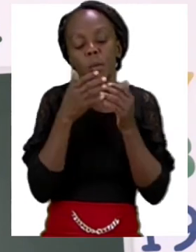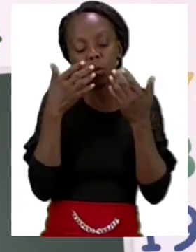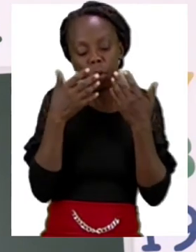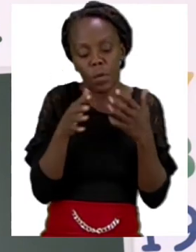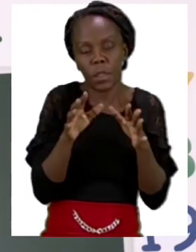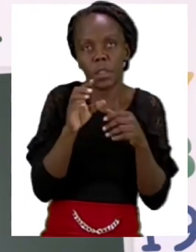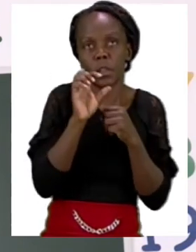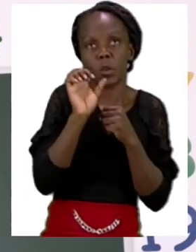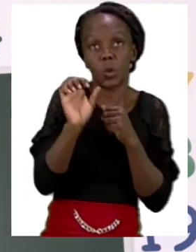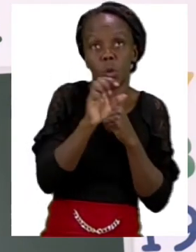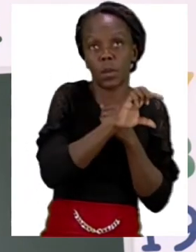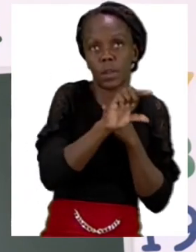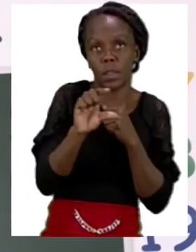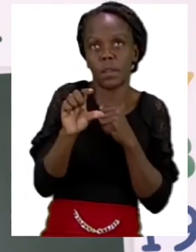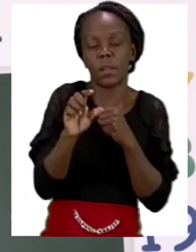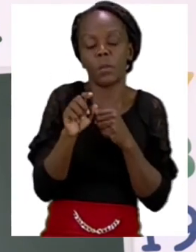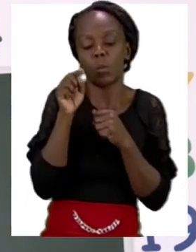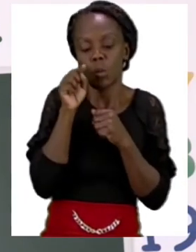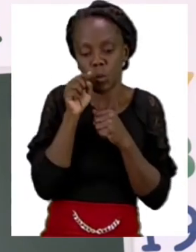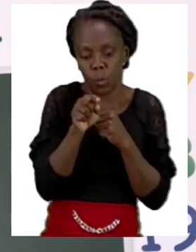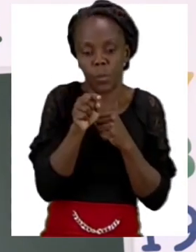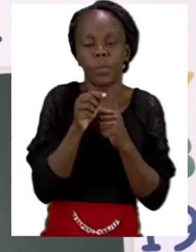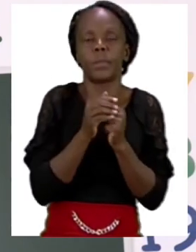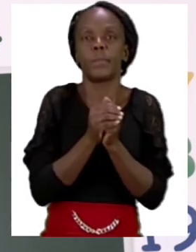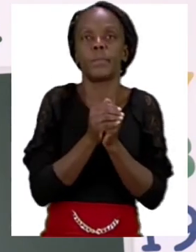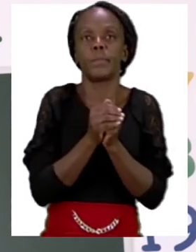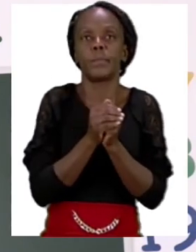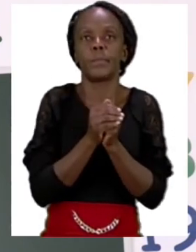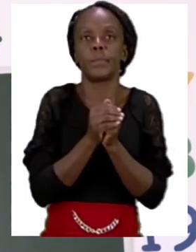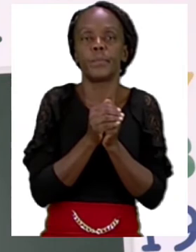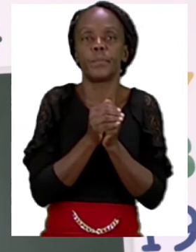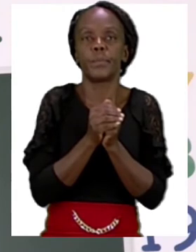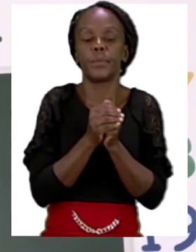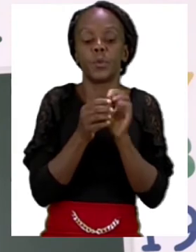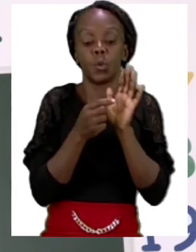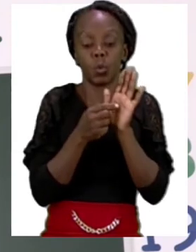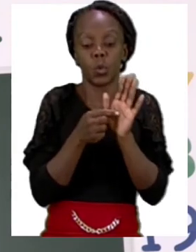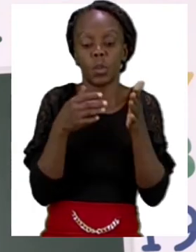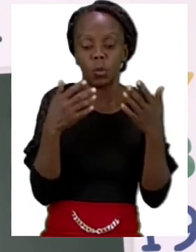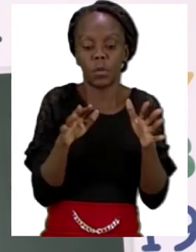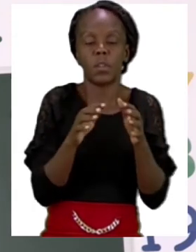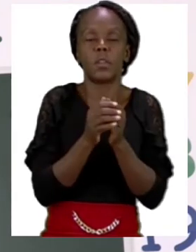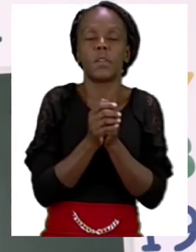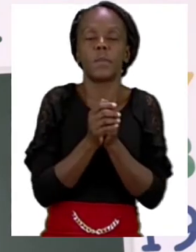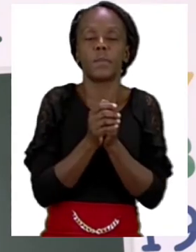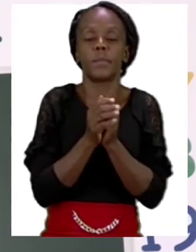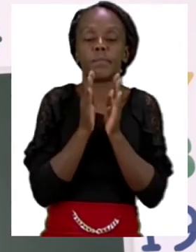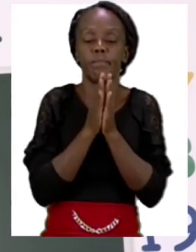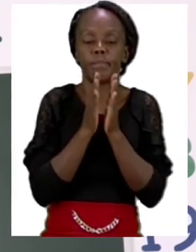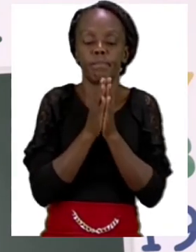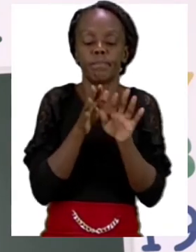stop. Otherwise your sentence will be wrong. So take your time when you're building your sentences.